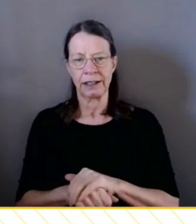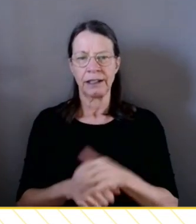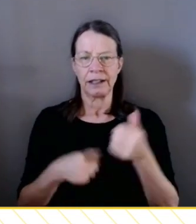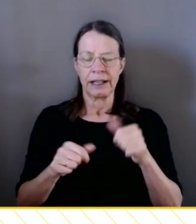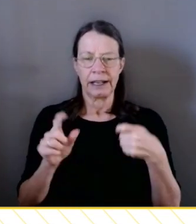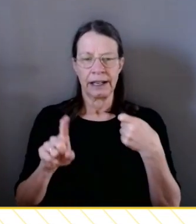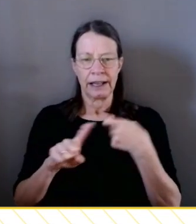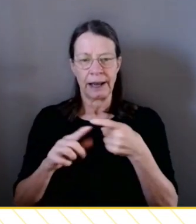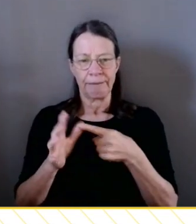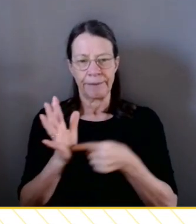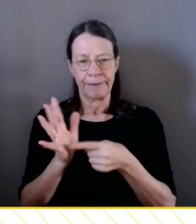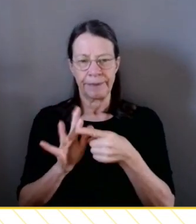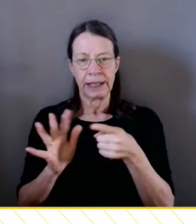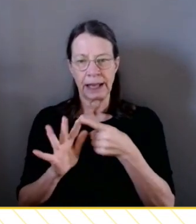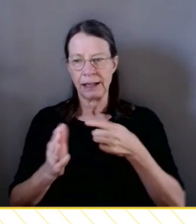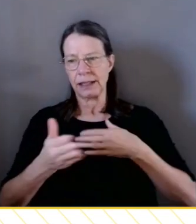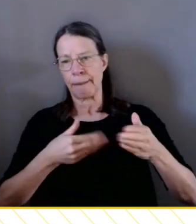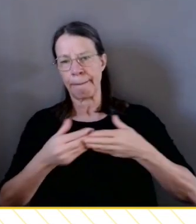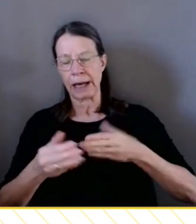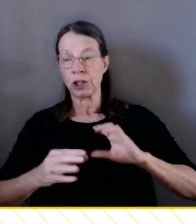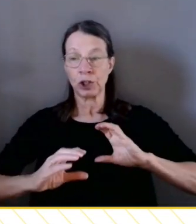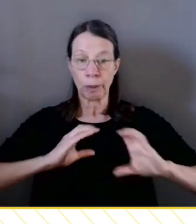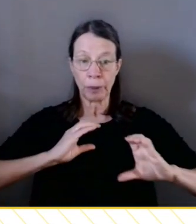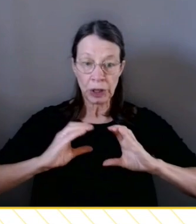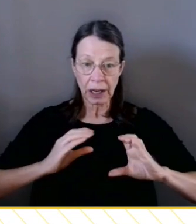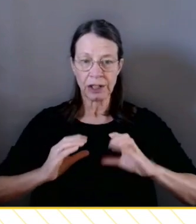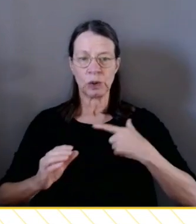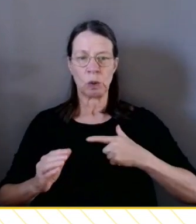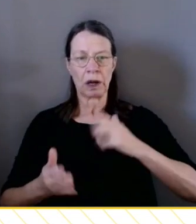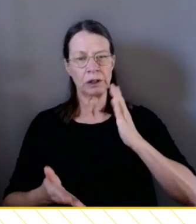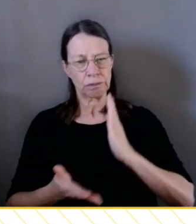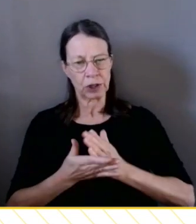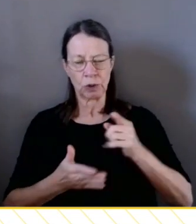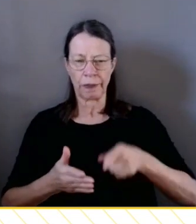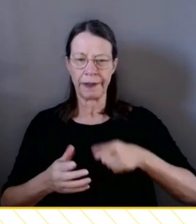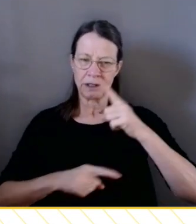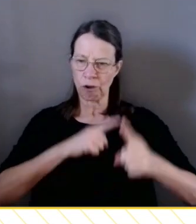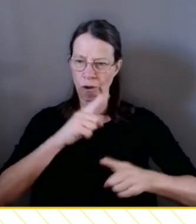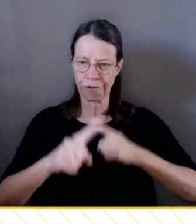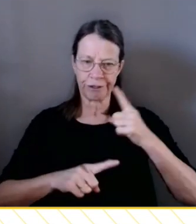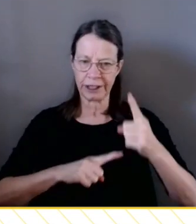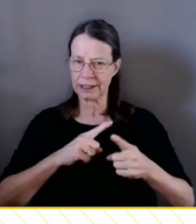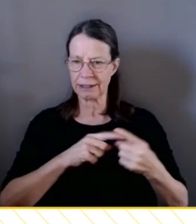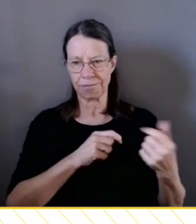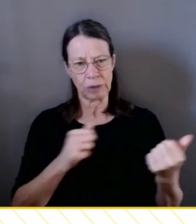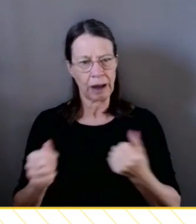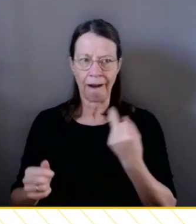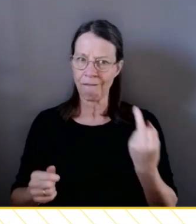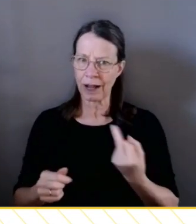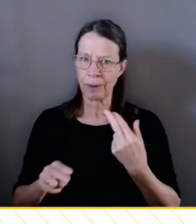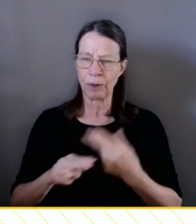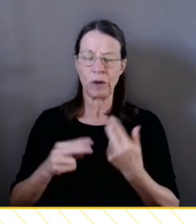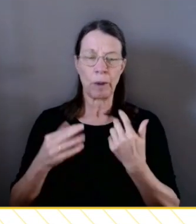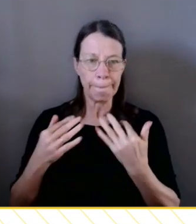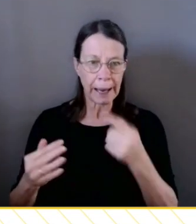communications and ensured that the conference is being able to be available to so many people around our